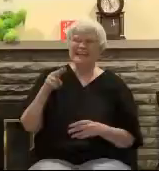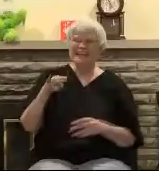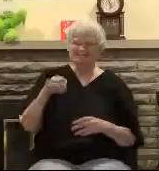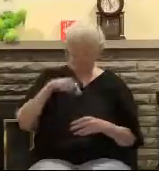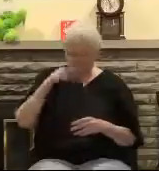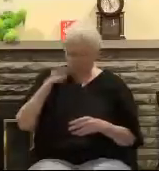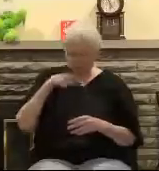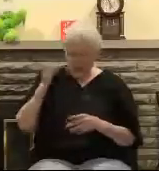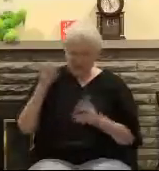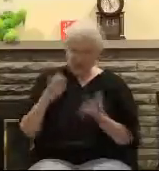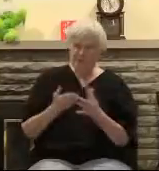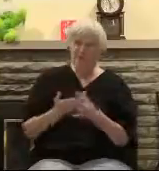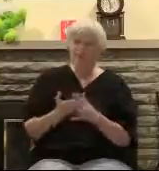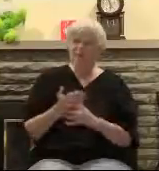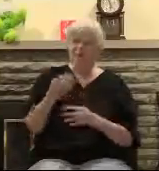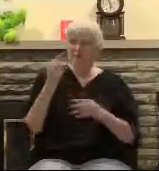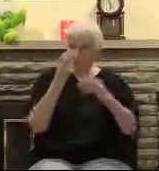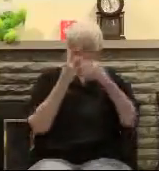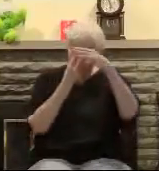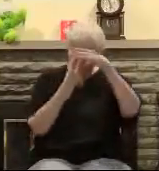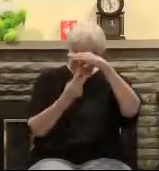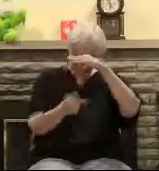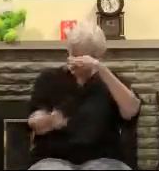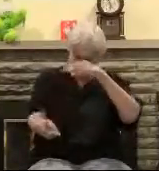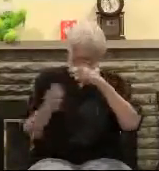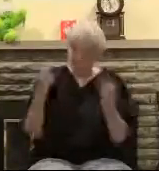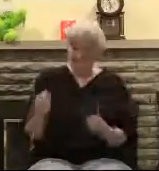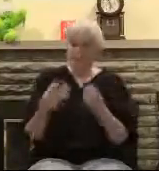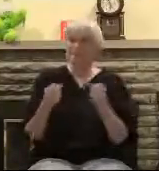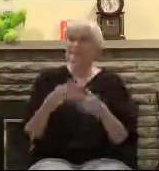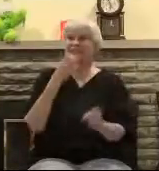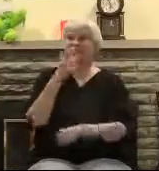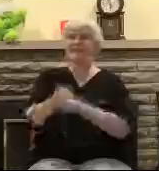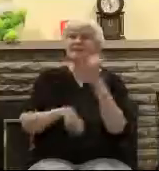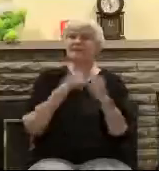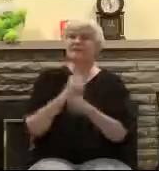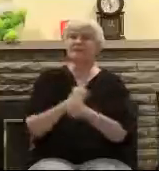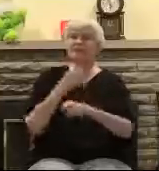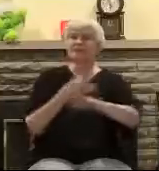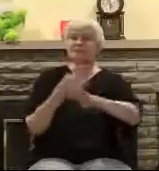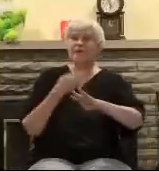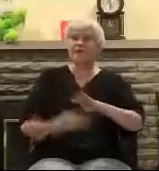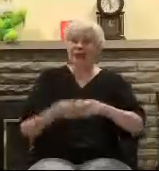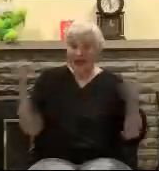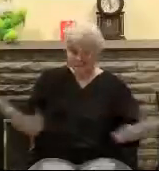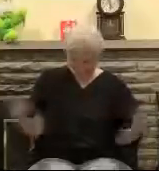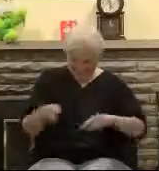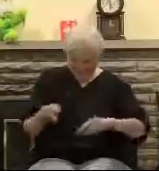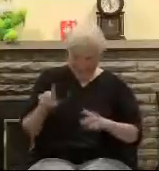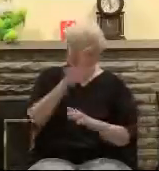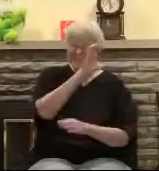in heaven spoke through the prophets to tell you that Jesus would come.